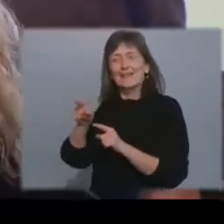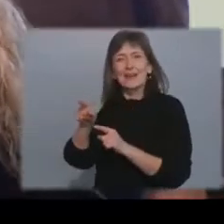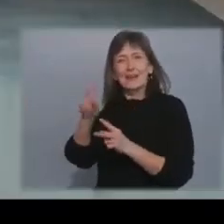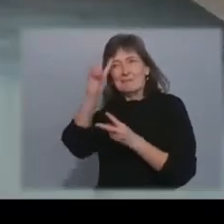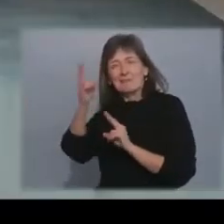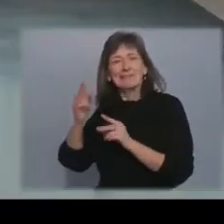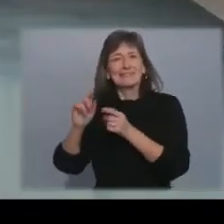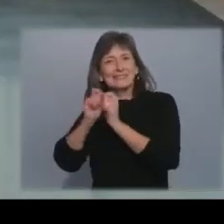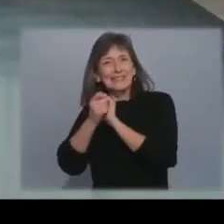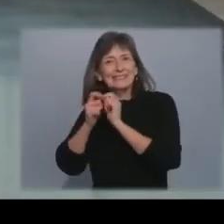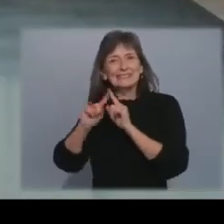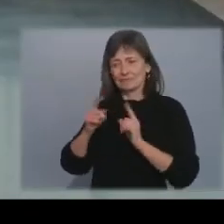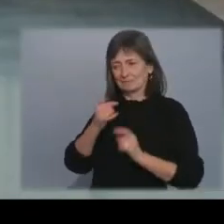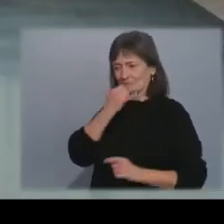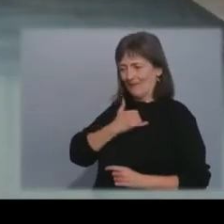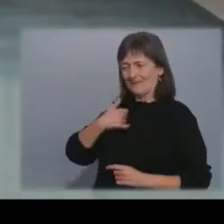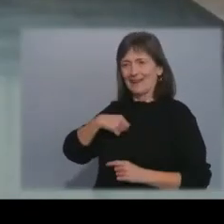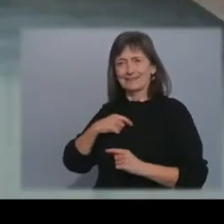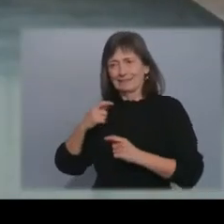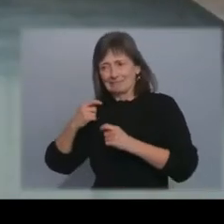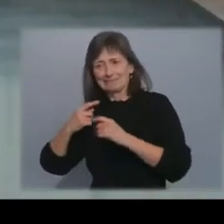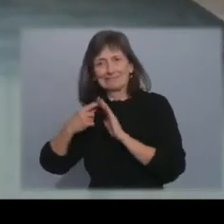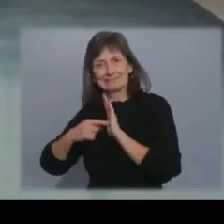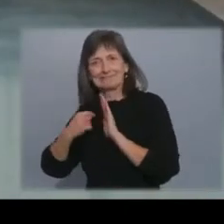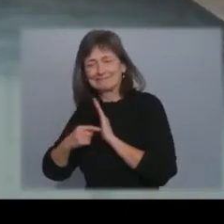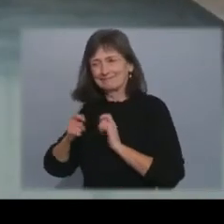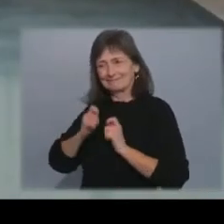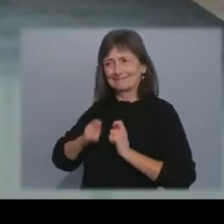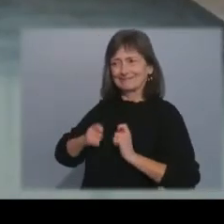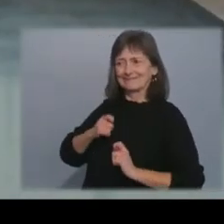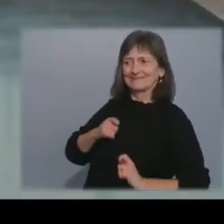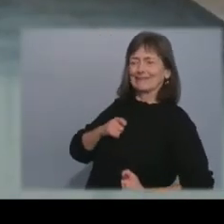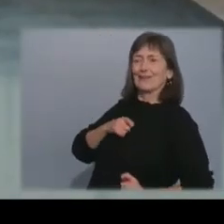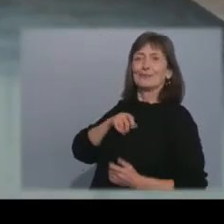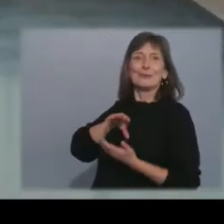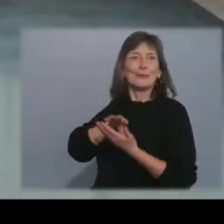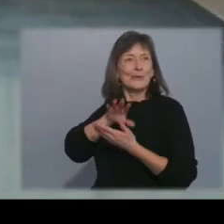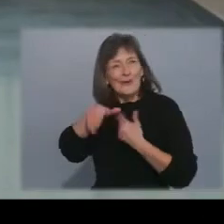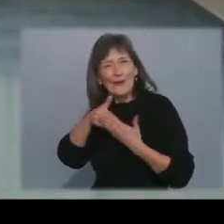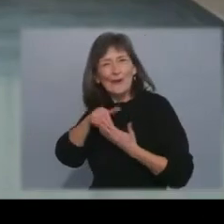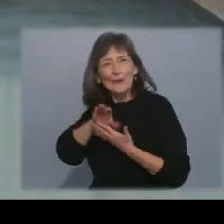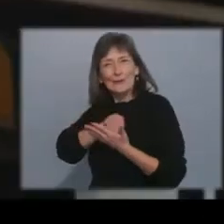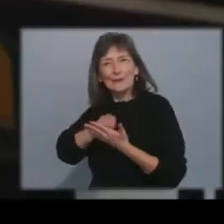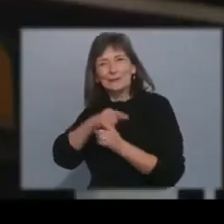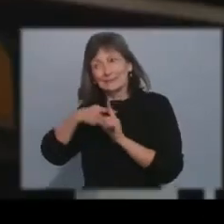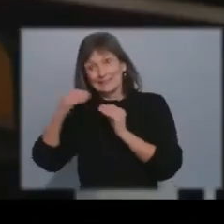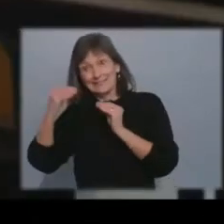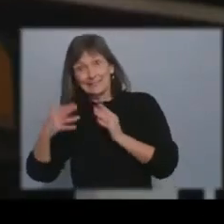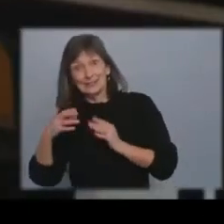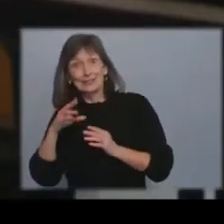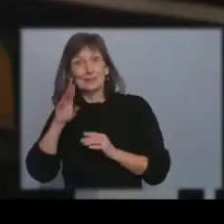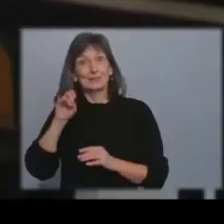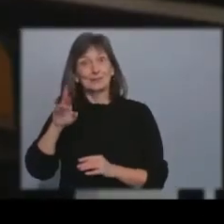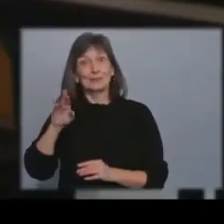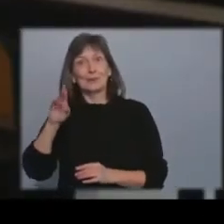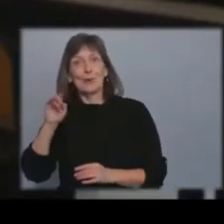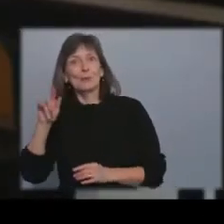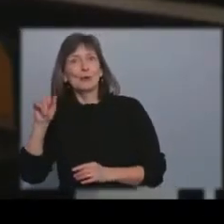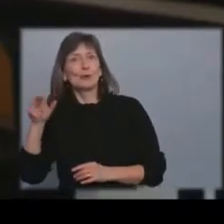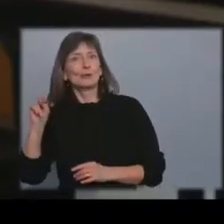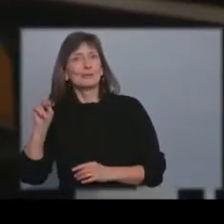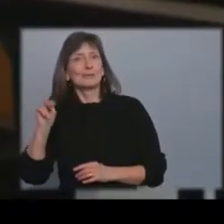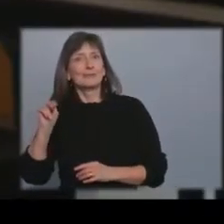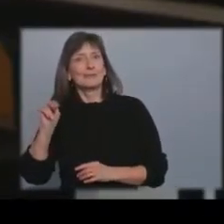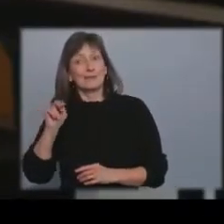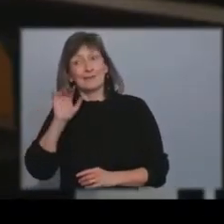what we were doing because we realized it was wrong um and so it was all a learning experience for everybody including mr colbert and i'm really grateful for it i have to